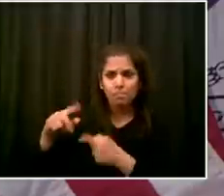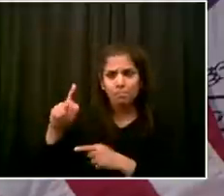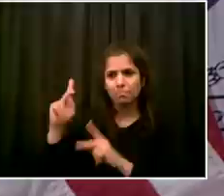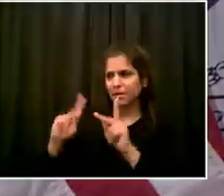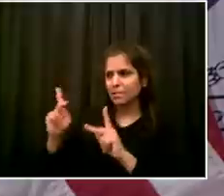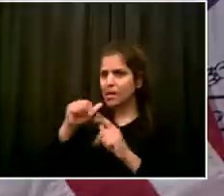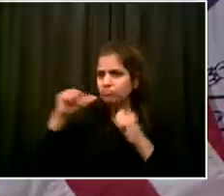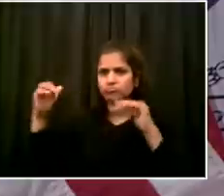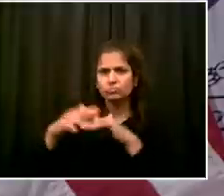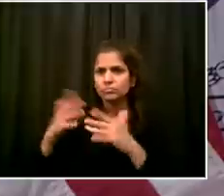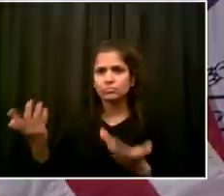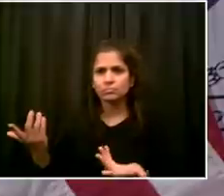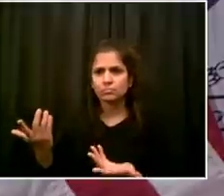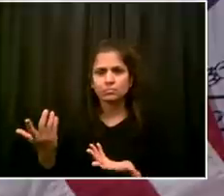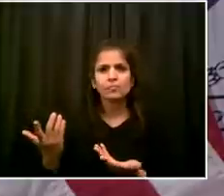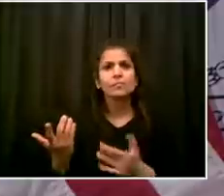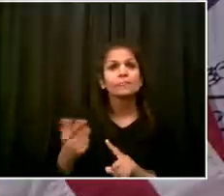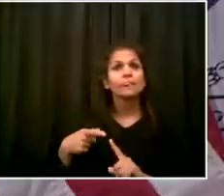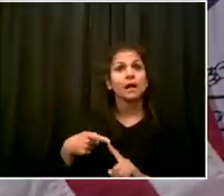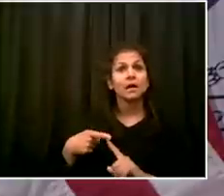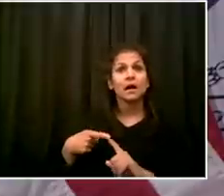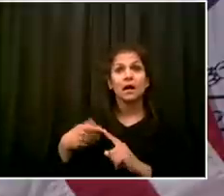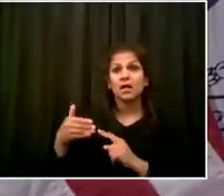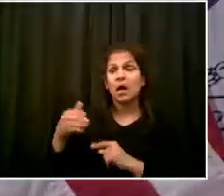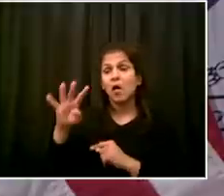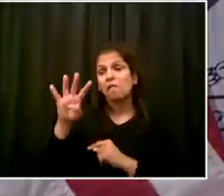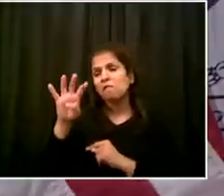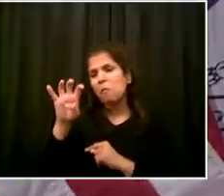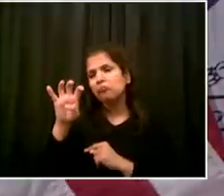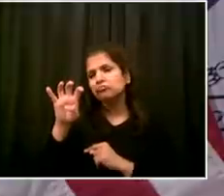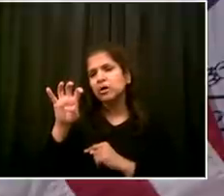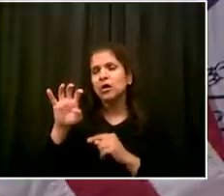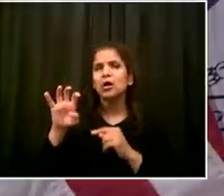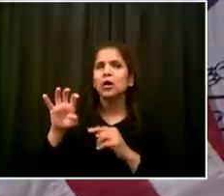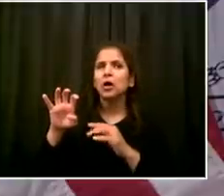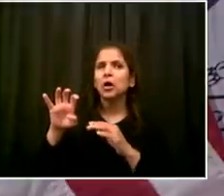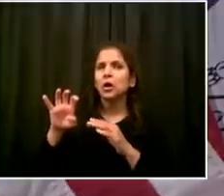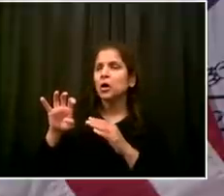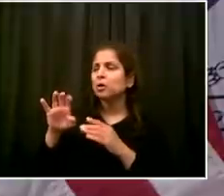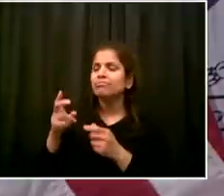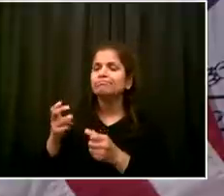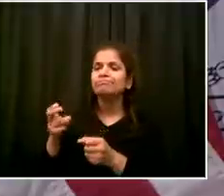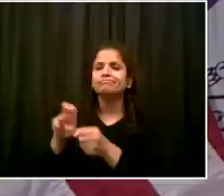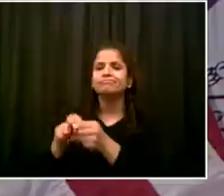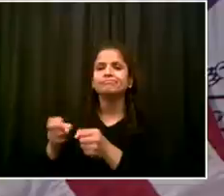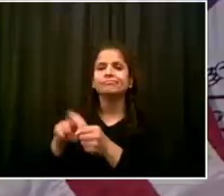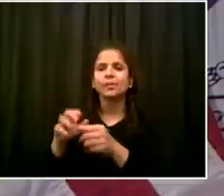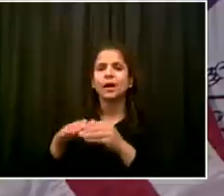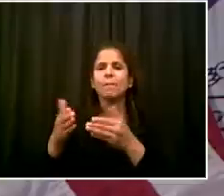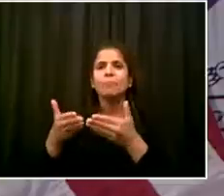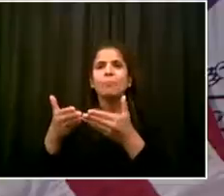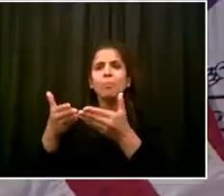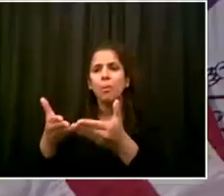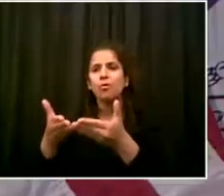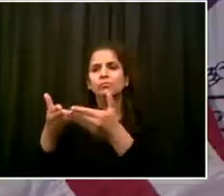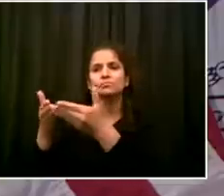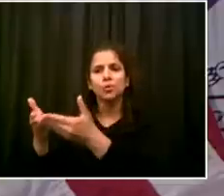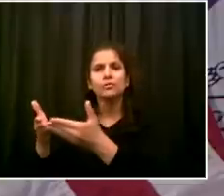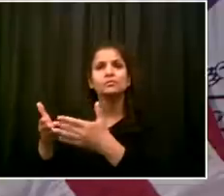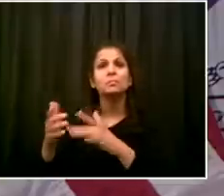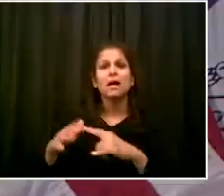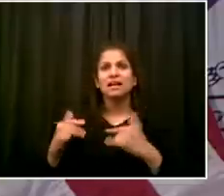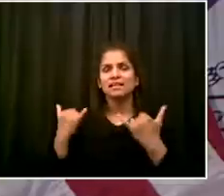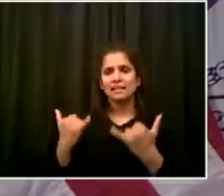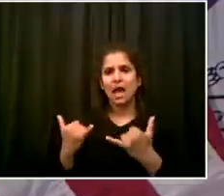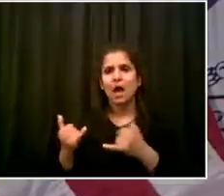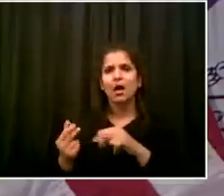frequency. But we need to watch for what you're talking about. We need to watch to make sure that people stay within the rules for their own safety,